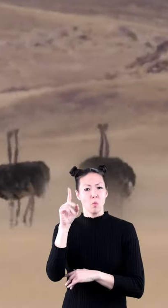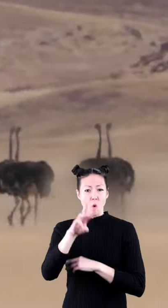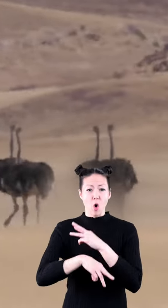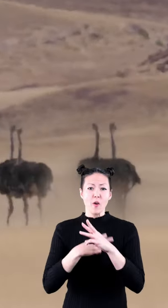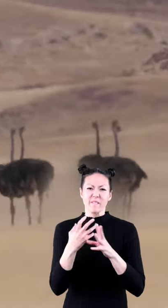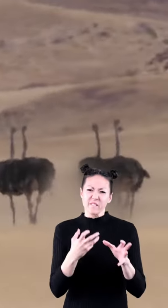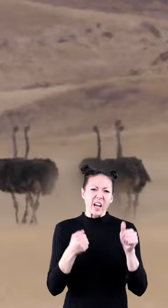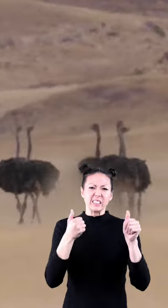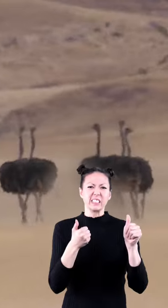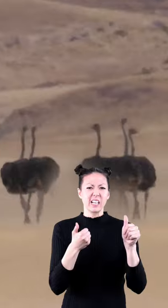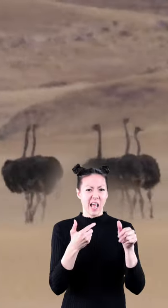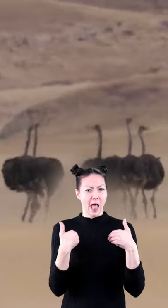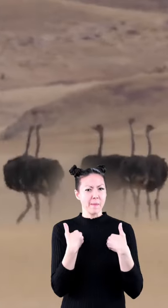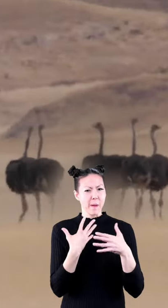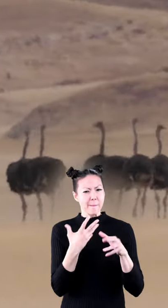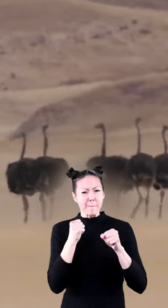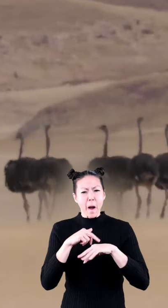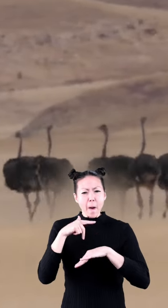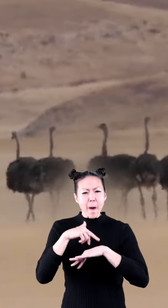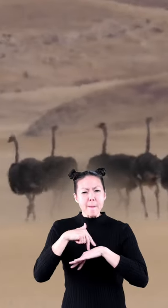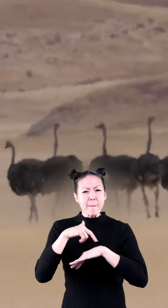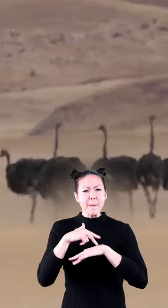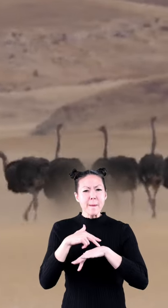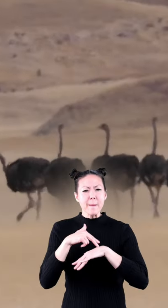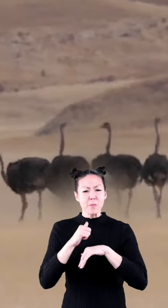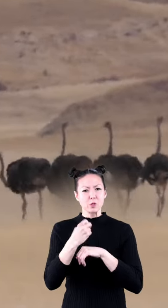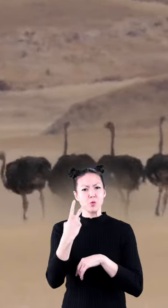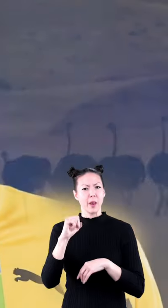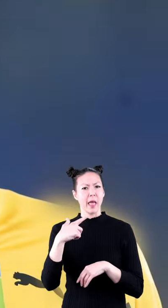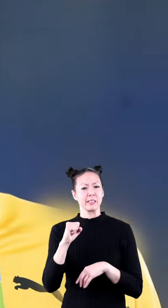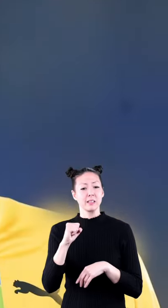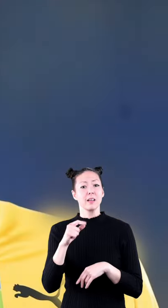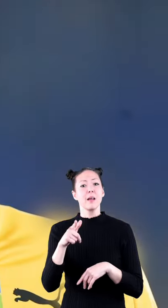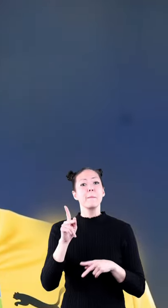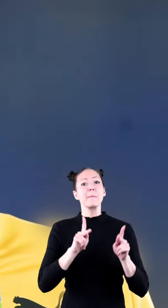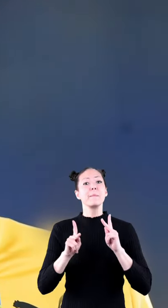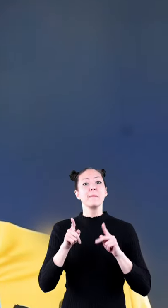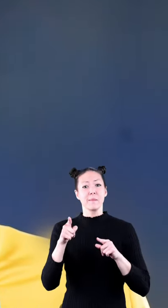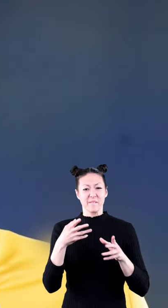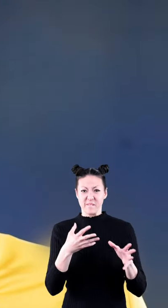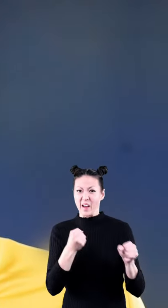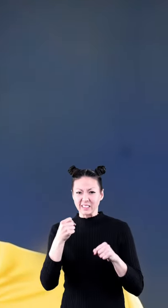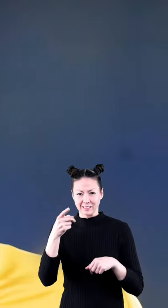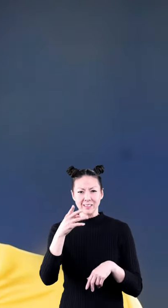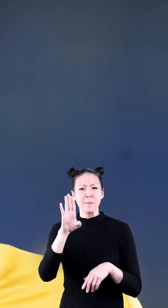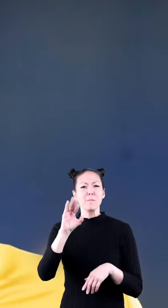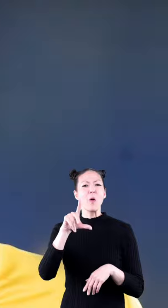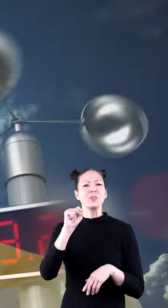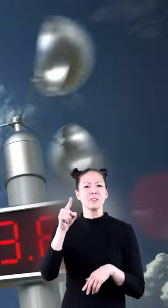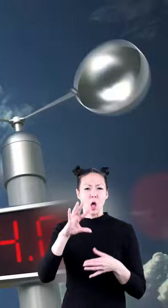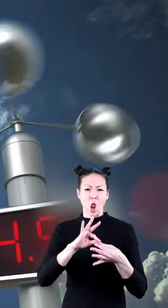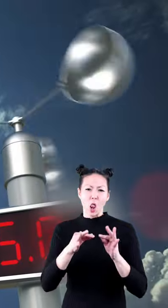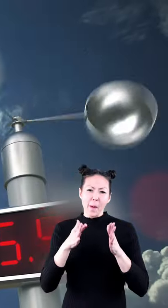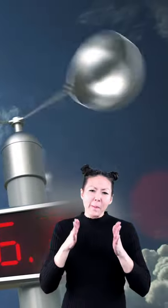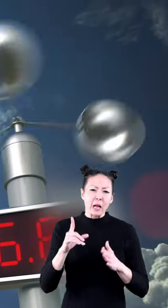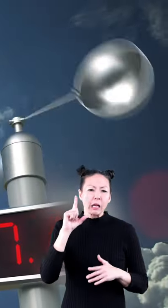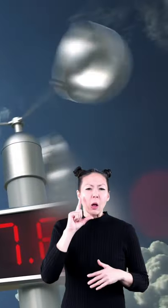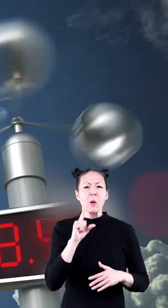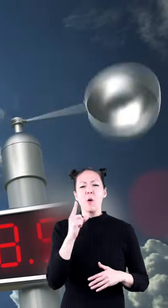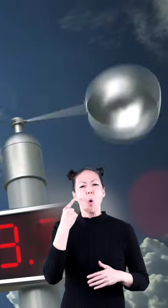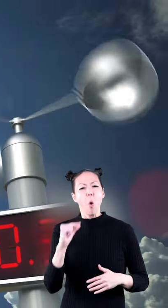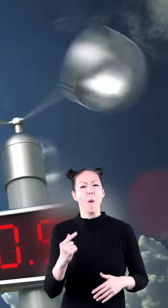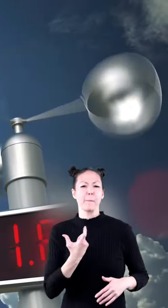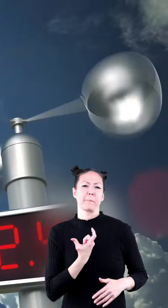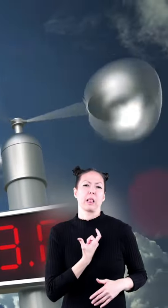is the world's fastest animal on two legs the fastest human usain bolt is an olympic gold